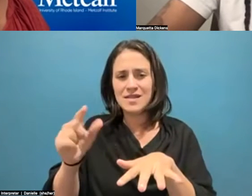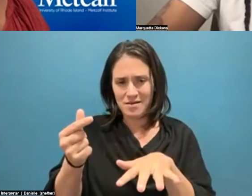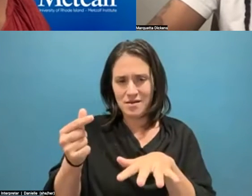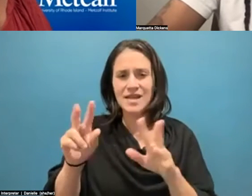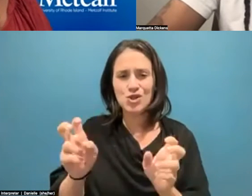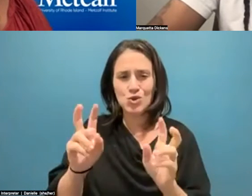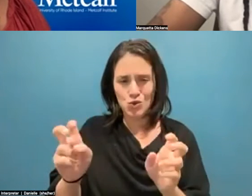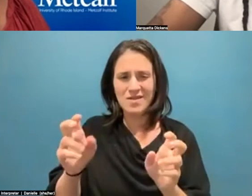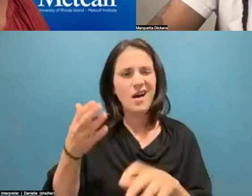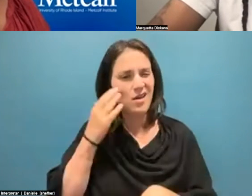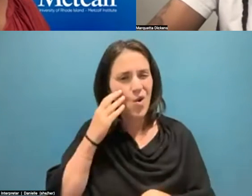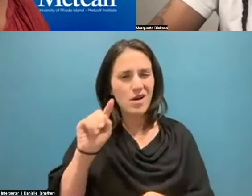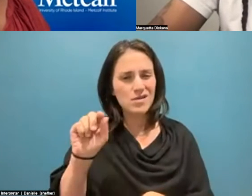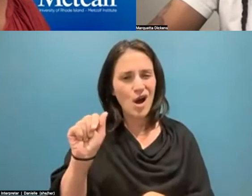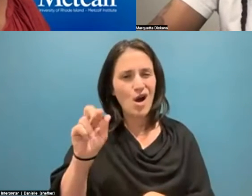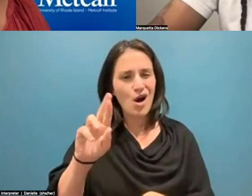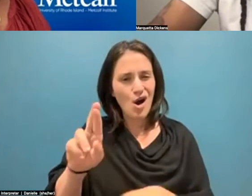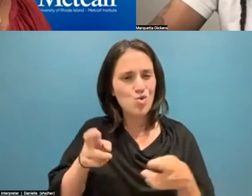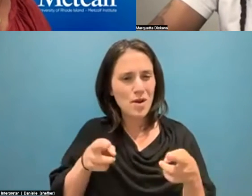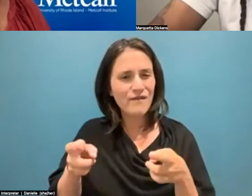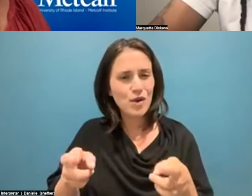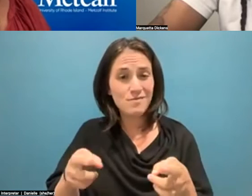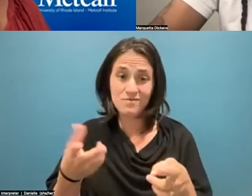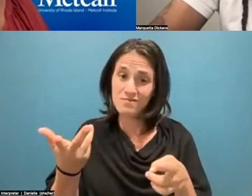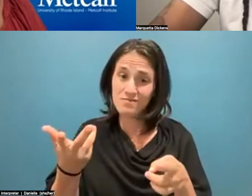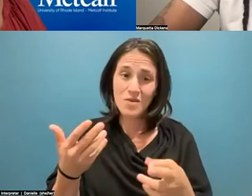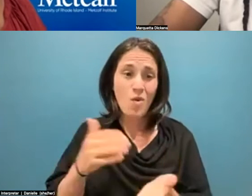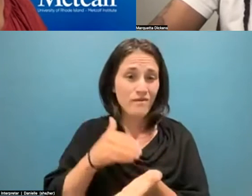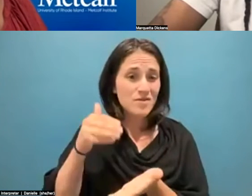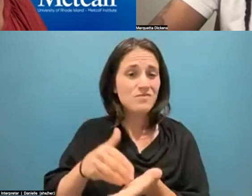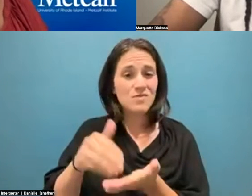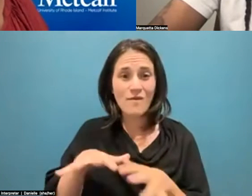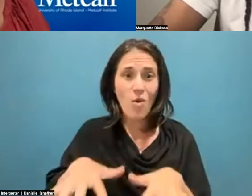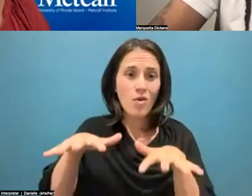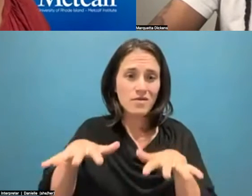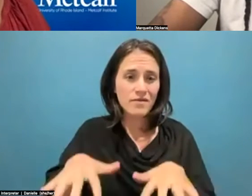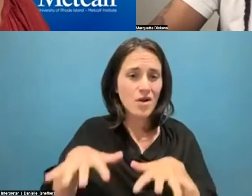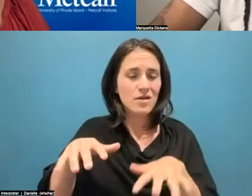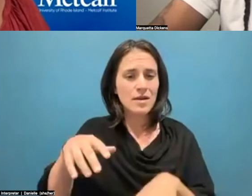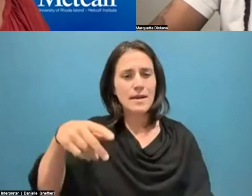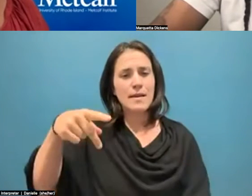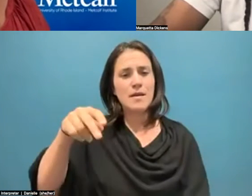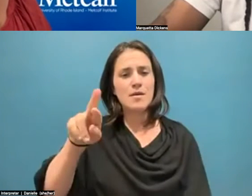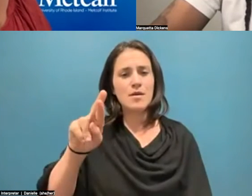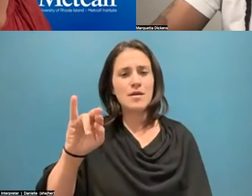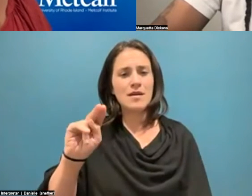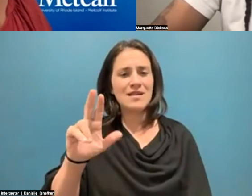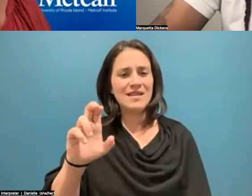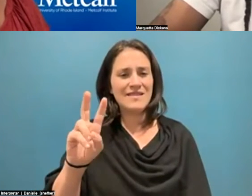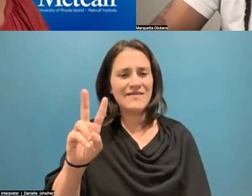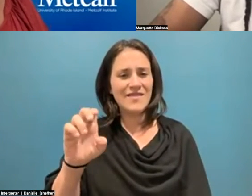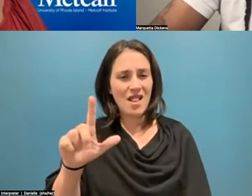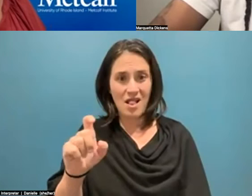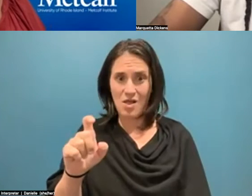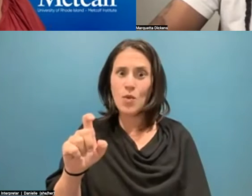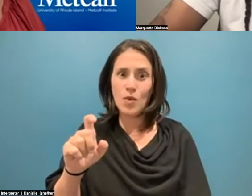you know, is prone to flooding and Princeville is prone to also hurricanes. So, maybe talk